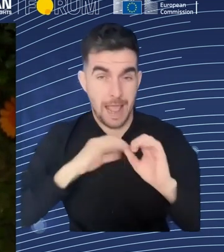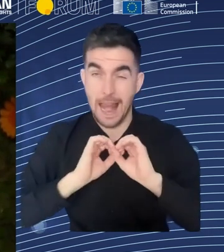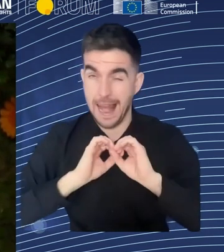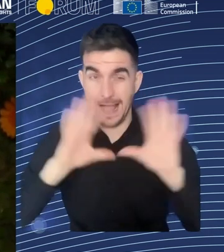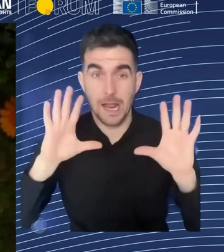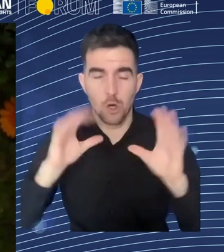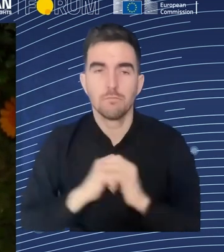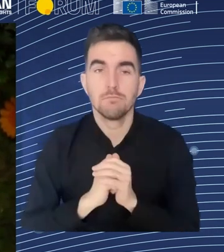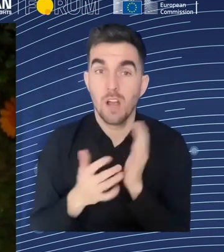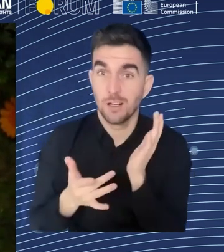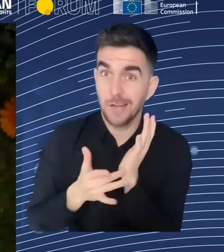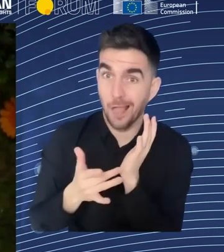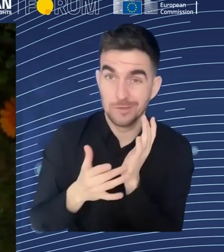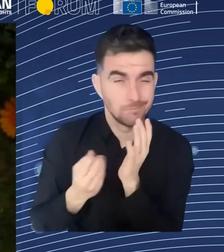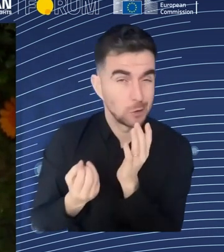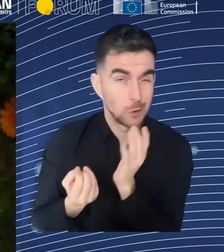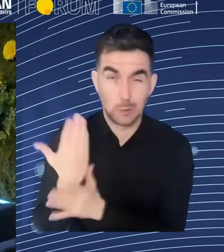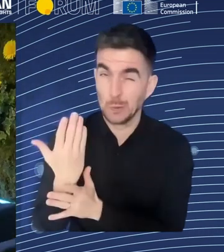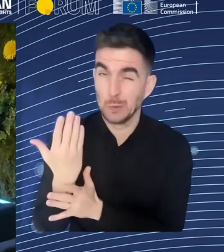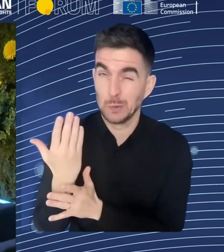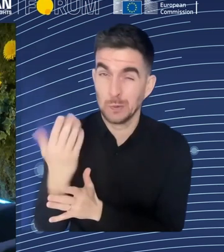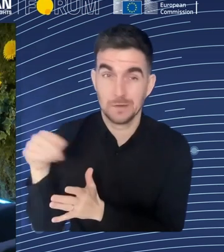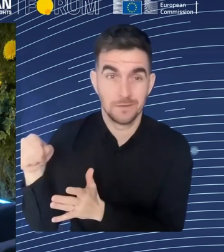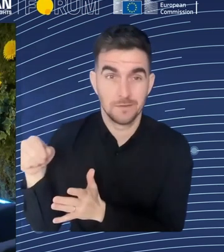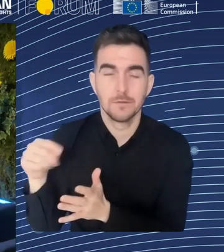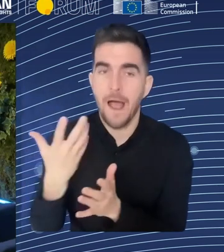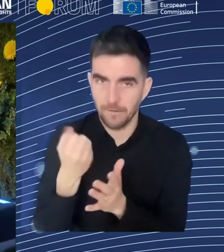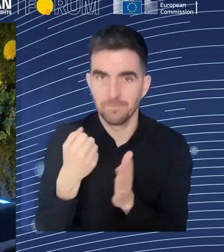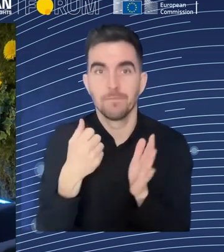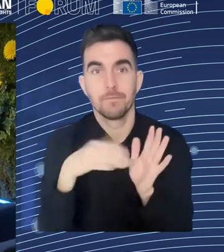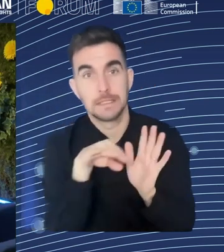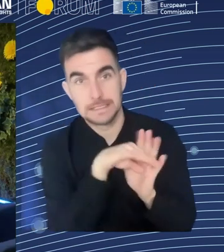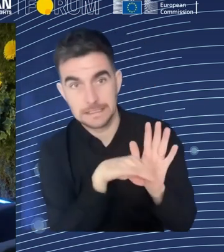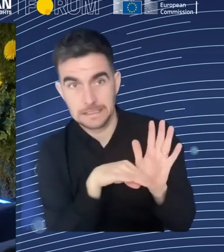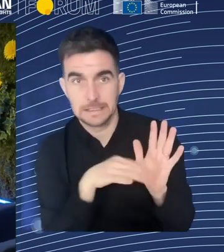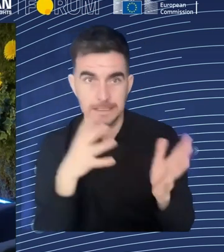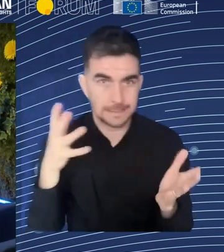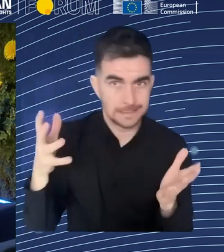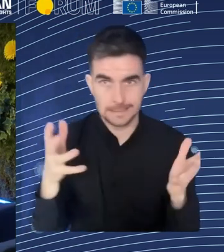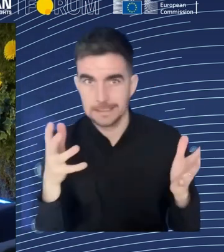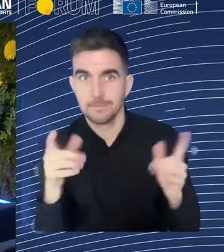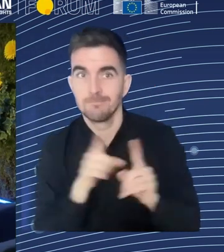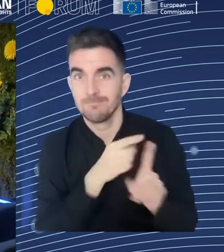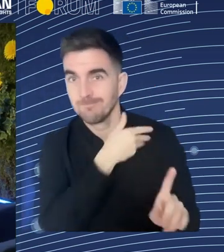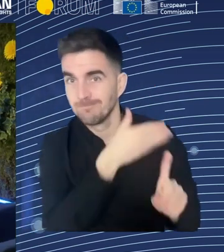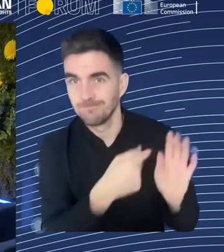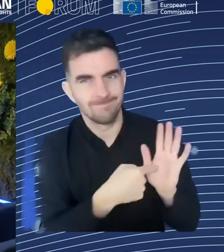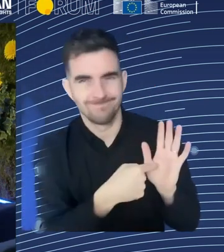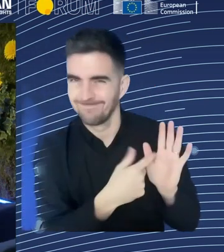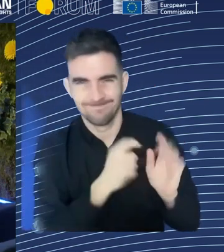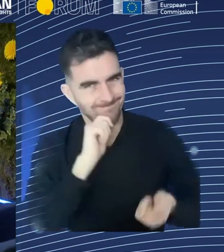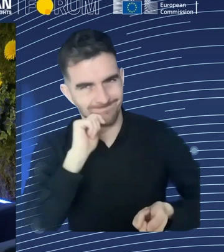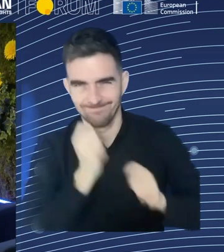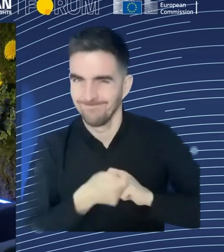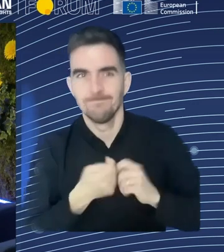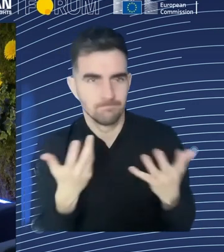So, bias, for example, discrimination, the existing equal treatment laws very much apply, whether it's a human that does the discriminating or whether it's